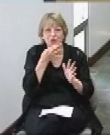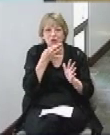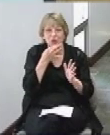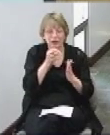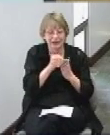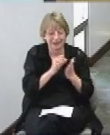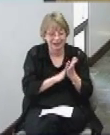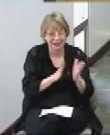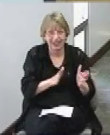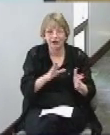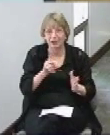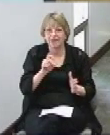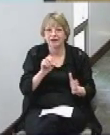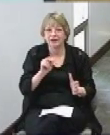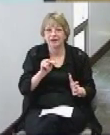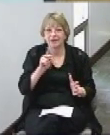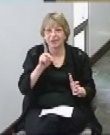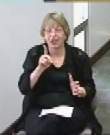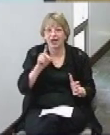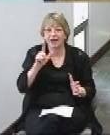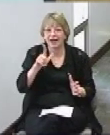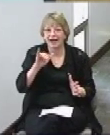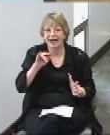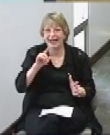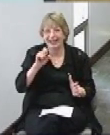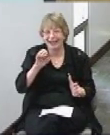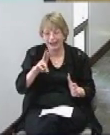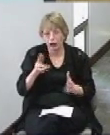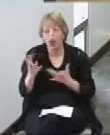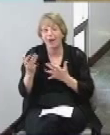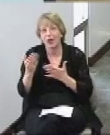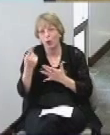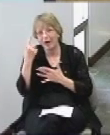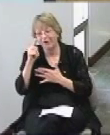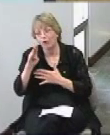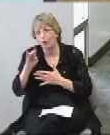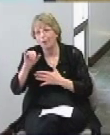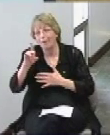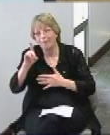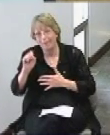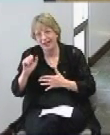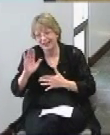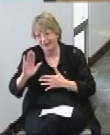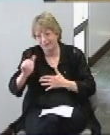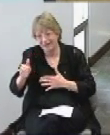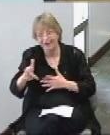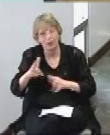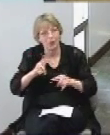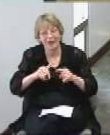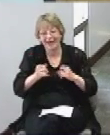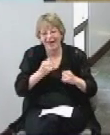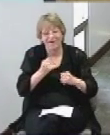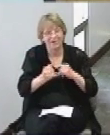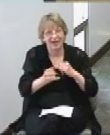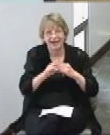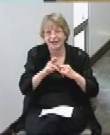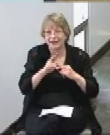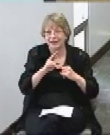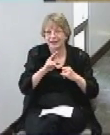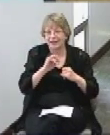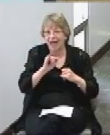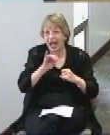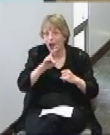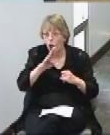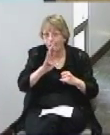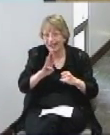is going to be Donlinger they are still waiting on some bids to come in and we can't finalize the IRBs until we have